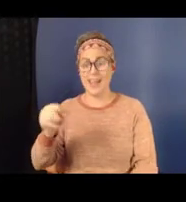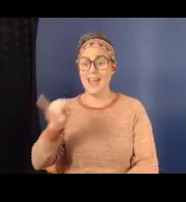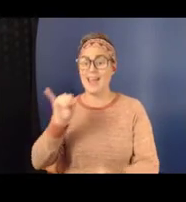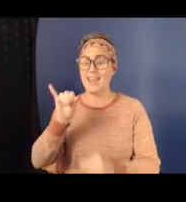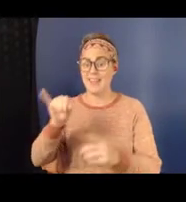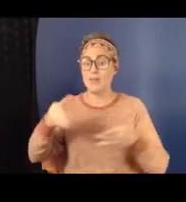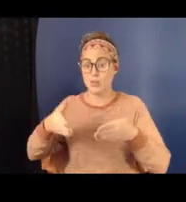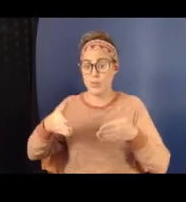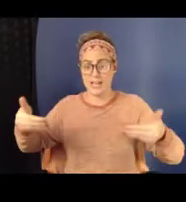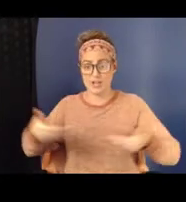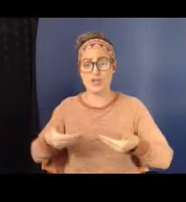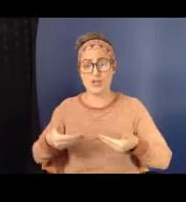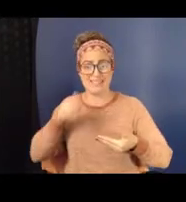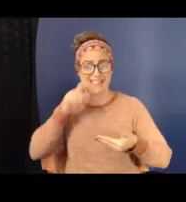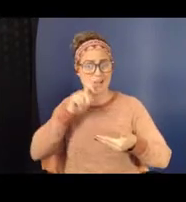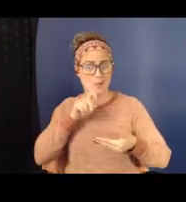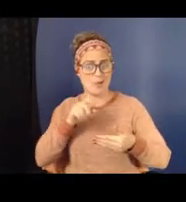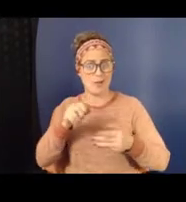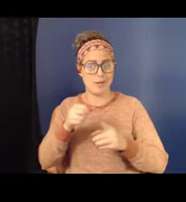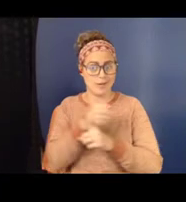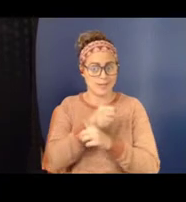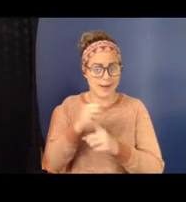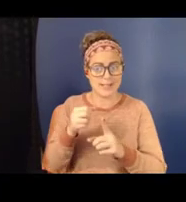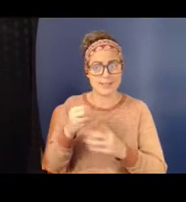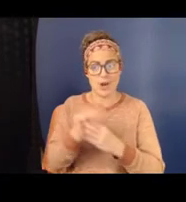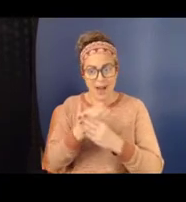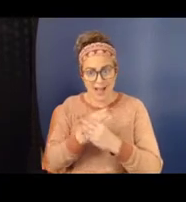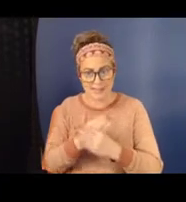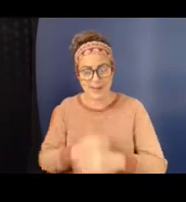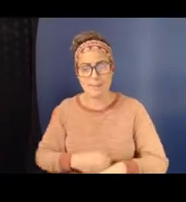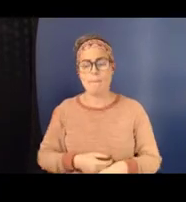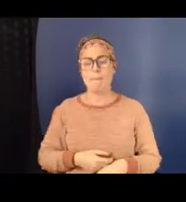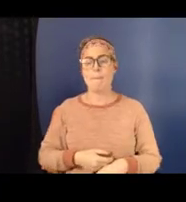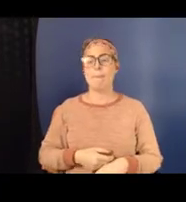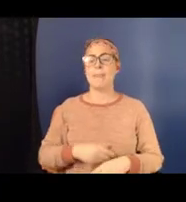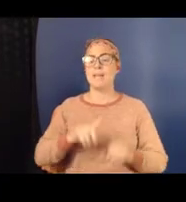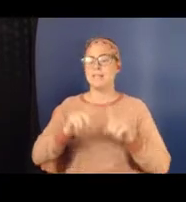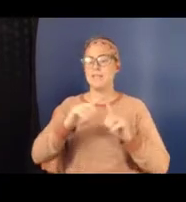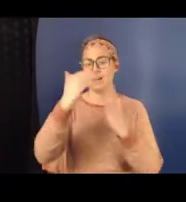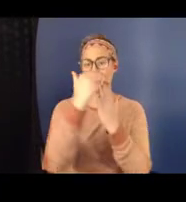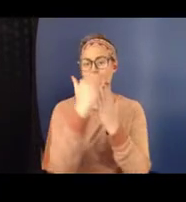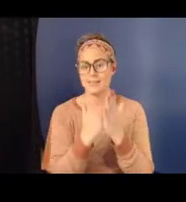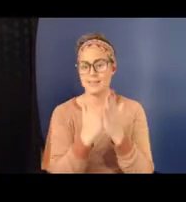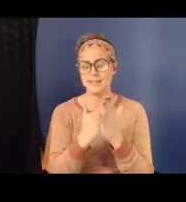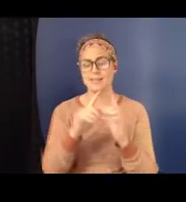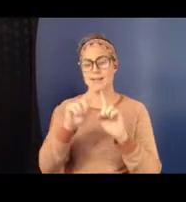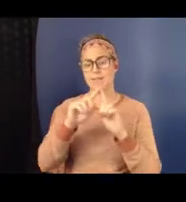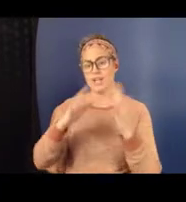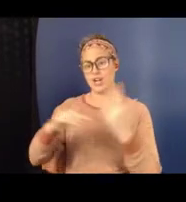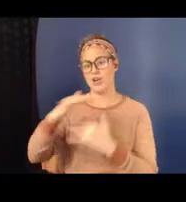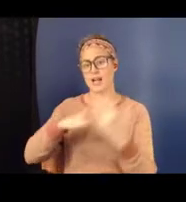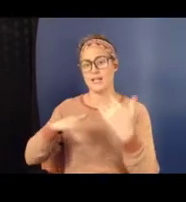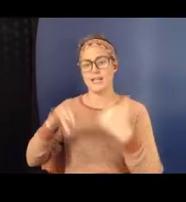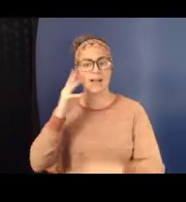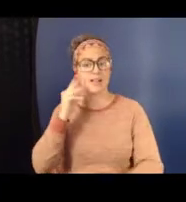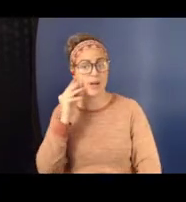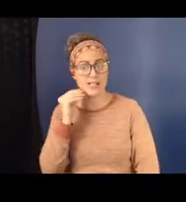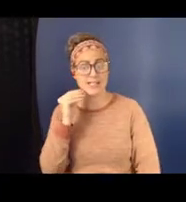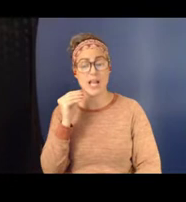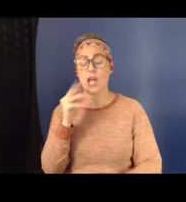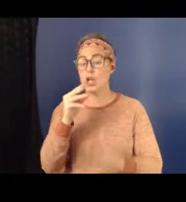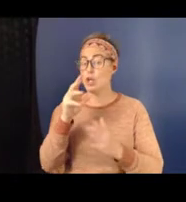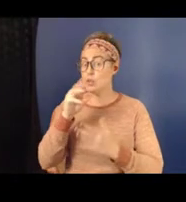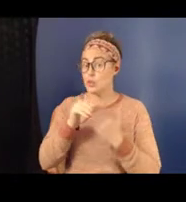through a series of lessons and interactive experiences, students are engaged in creating a more